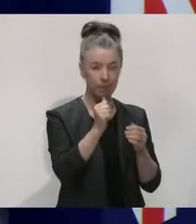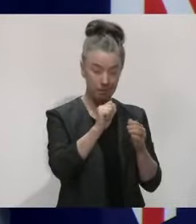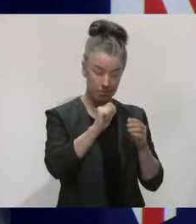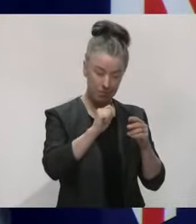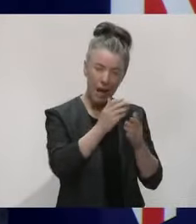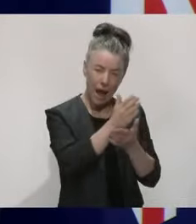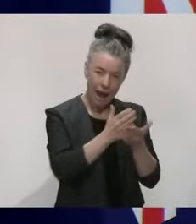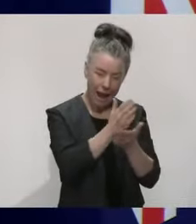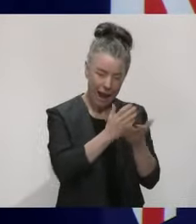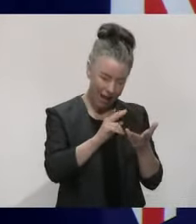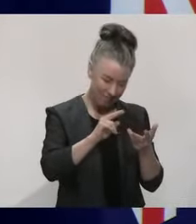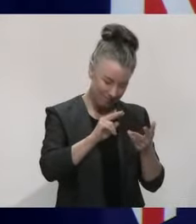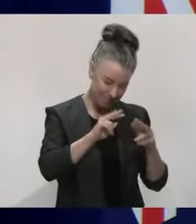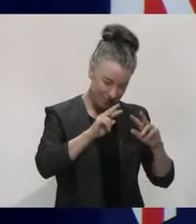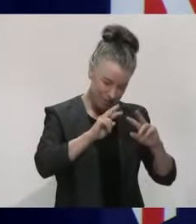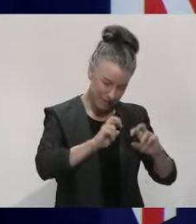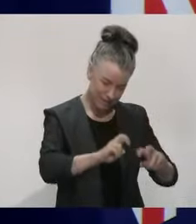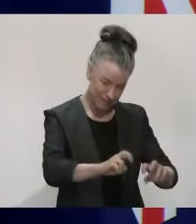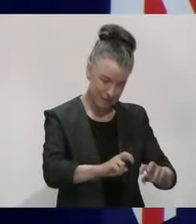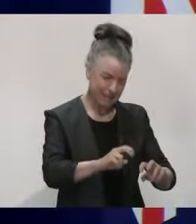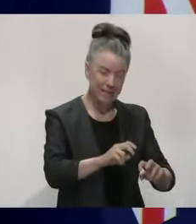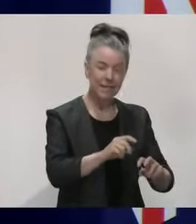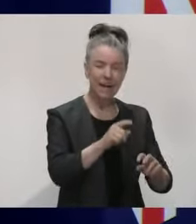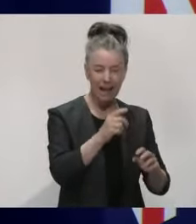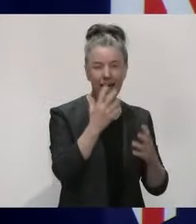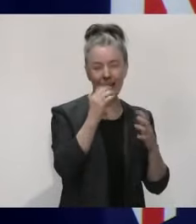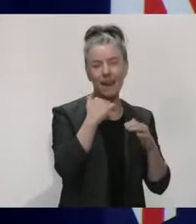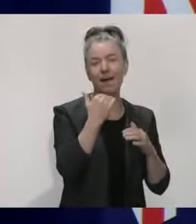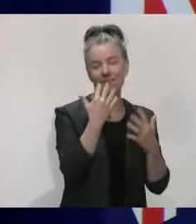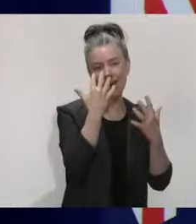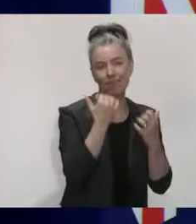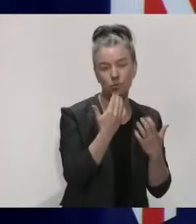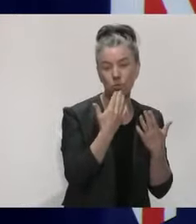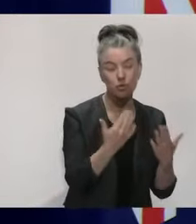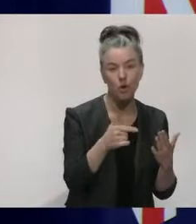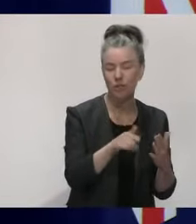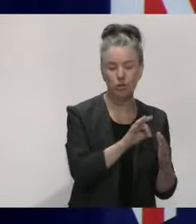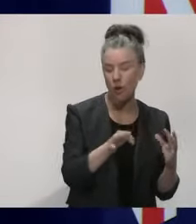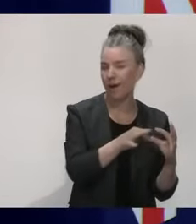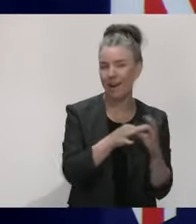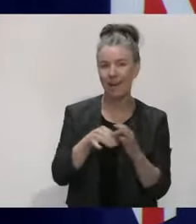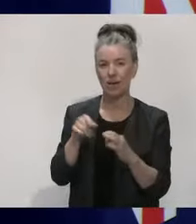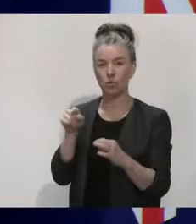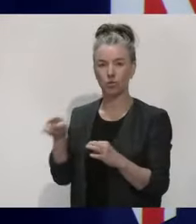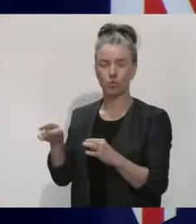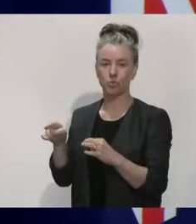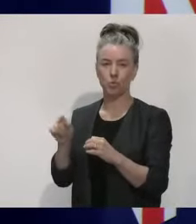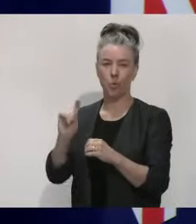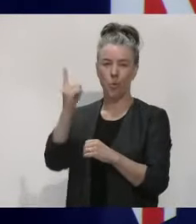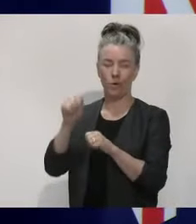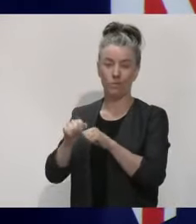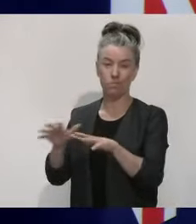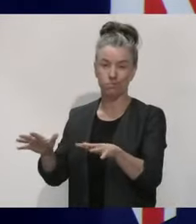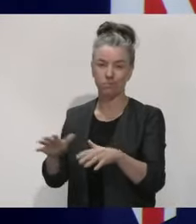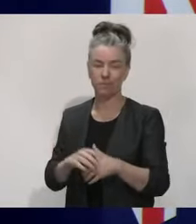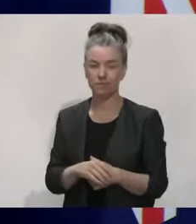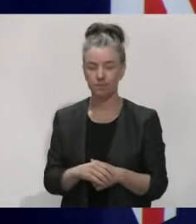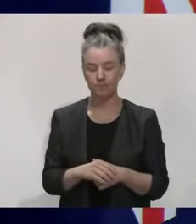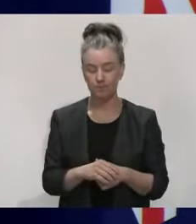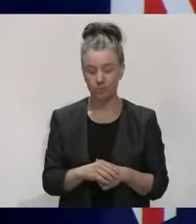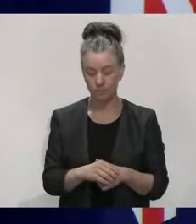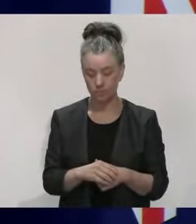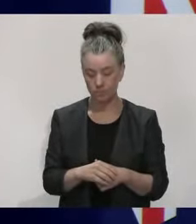been able to do enough of the sequence to show that it isn't the same as the subtype that we've got in the Auckland cluster. But it doesn't yet, and